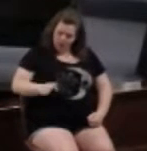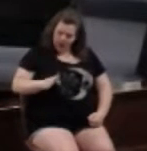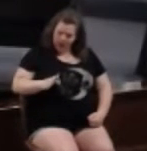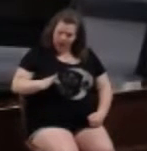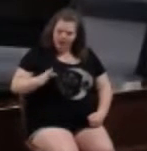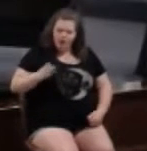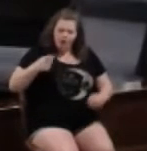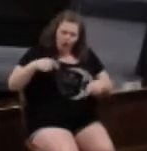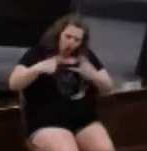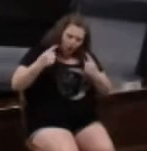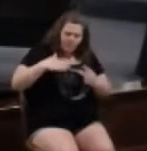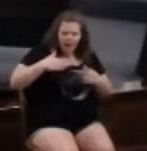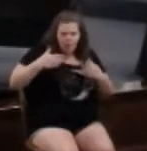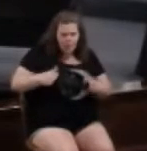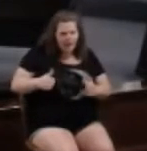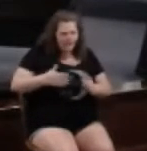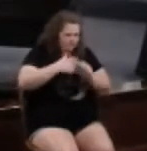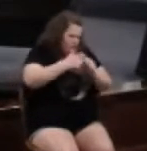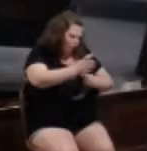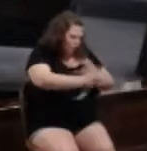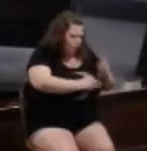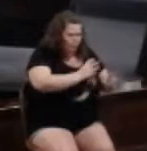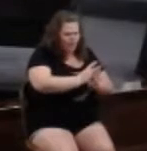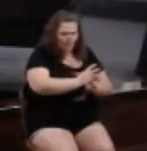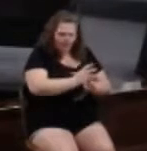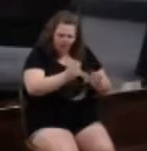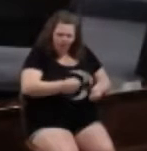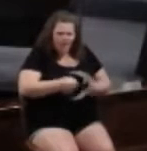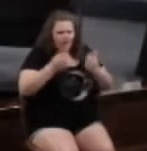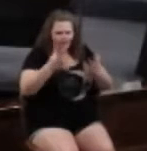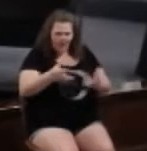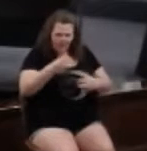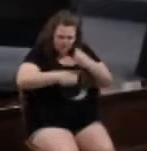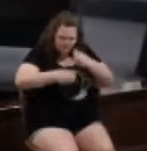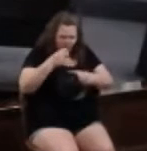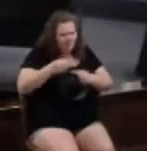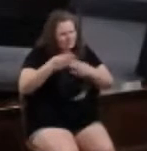argue our way, when we do them the worldly way, it causes strife and division.